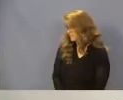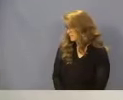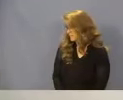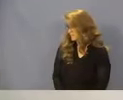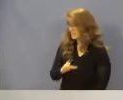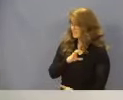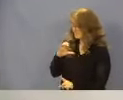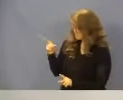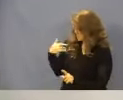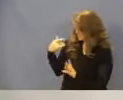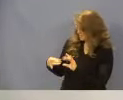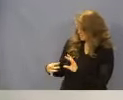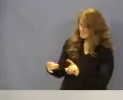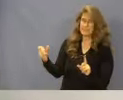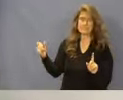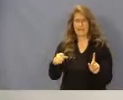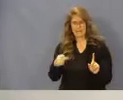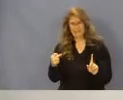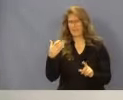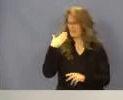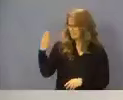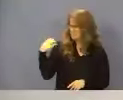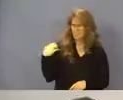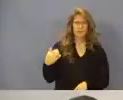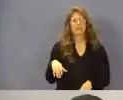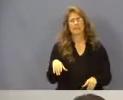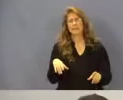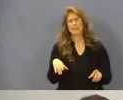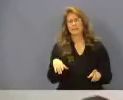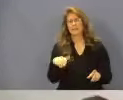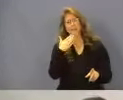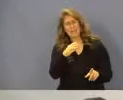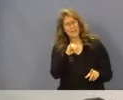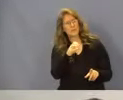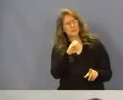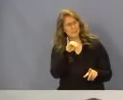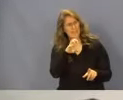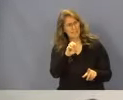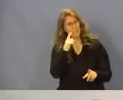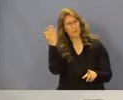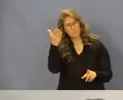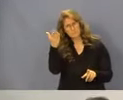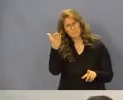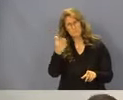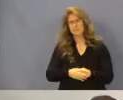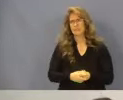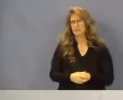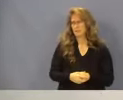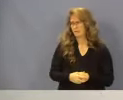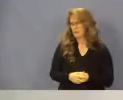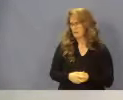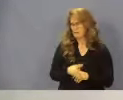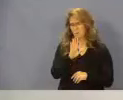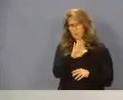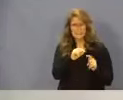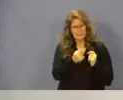Commissioner, did you have a comment? Yes. Thank you, Mr. Chairman. Thank you. Thank you, Jesse, for doing this and reaching the